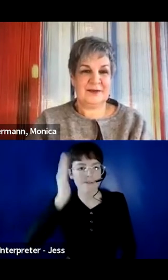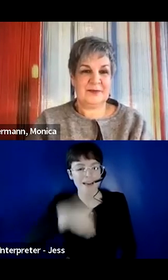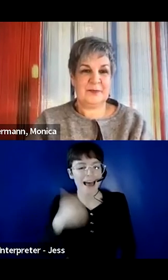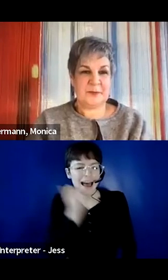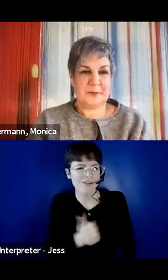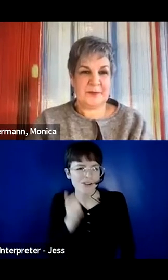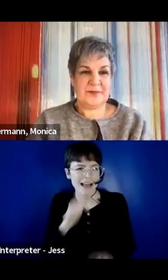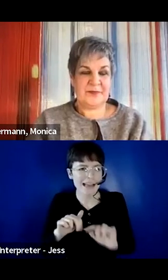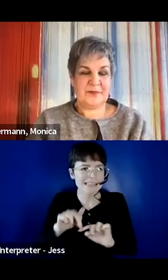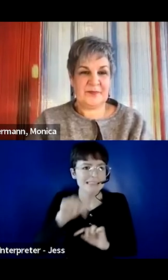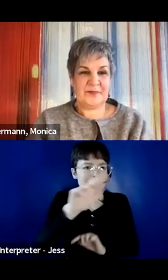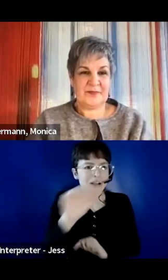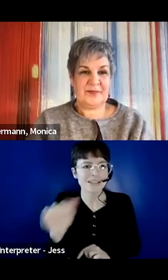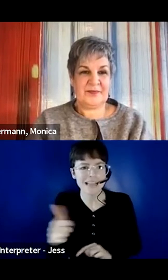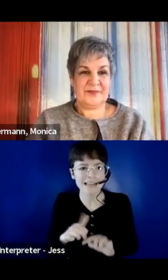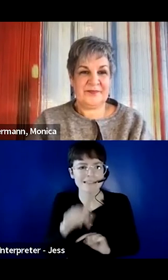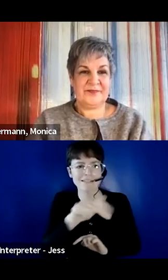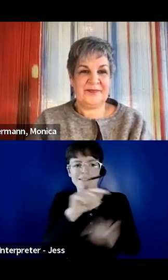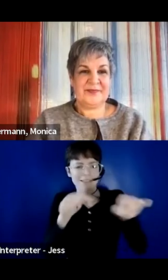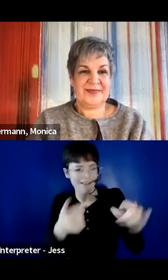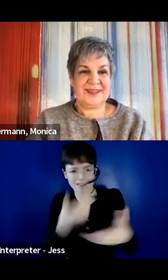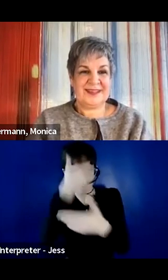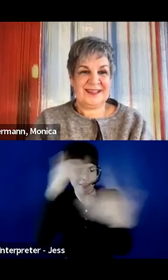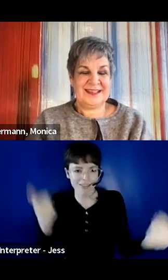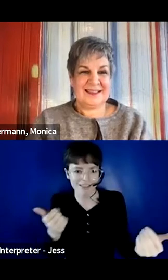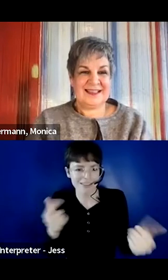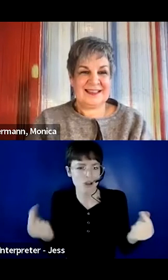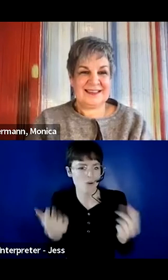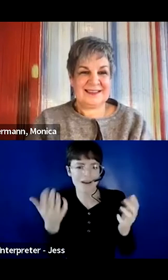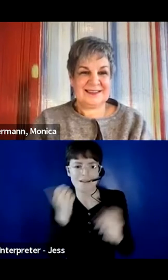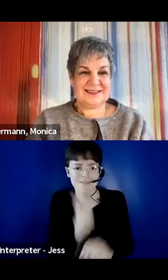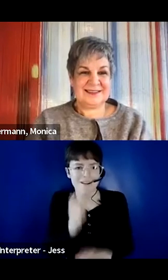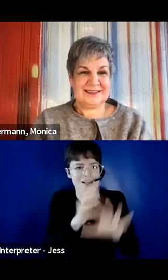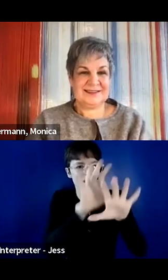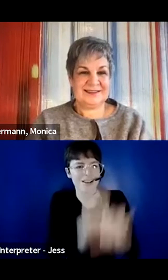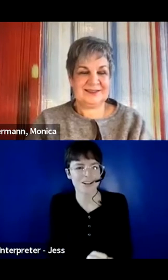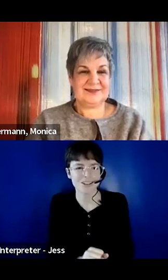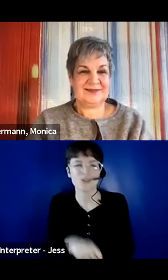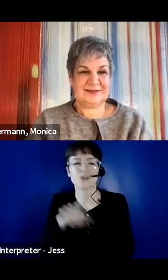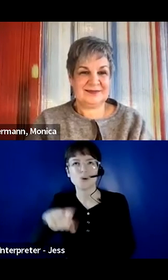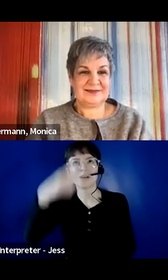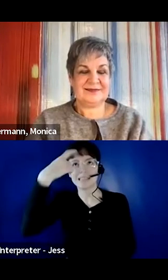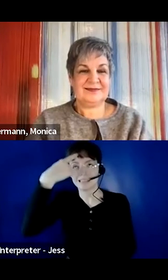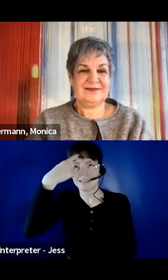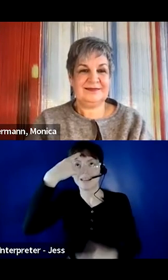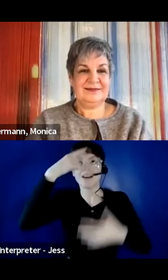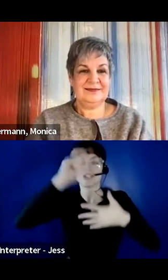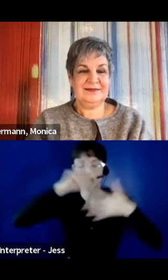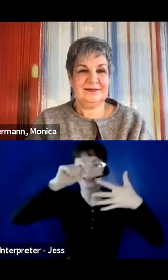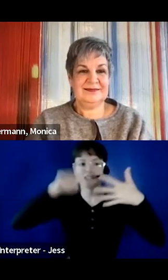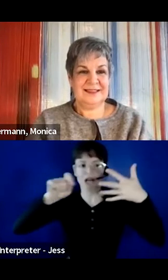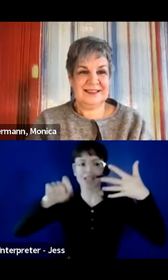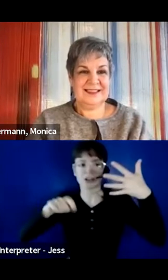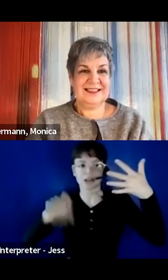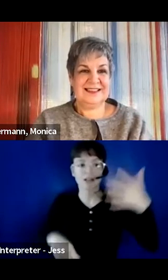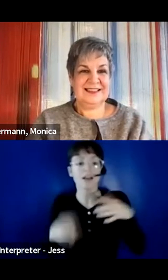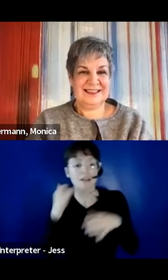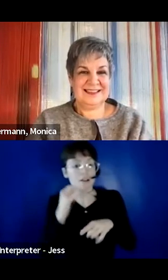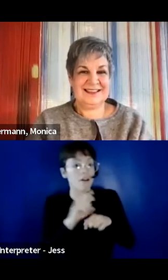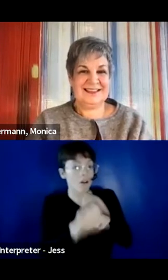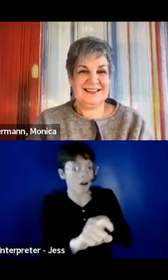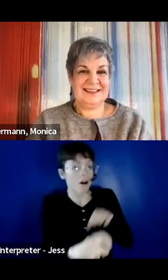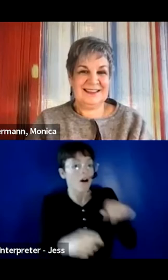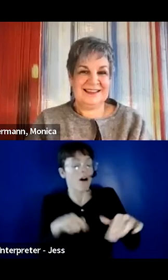check those things in your mind before you give information. We take all the time to get to that restaurant only to find that flight of stairs, right?